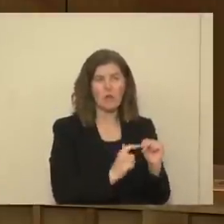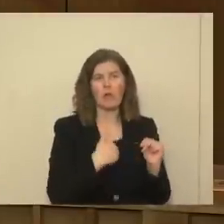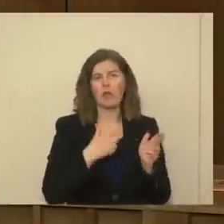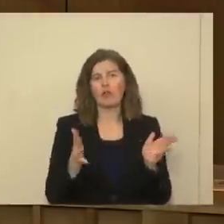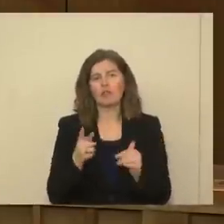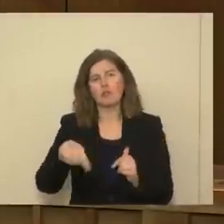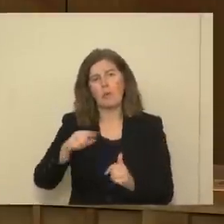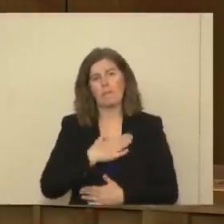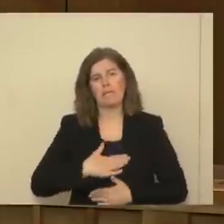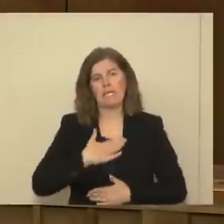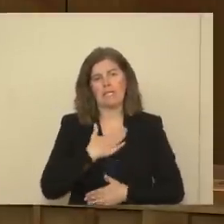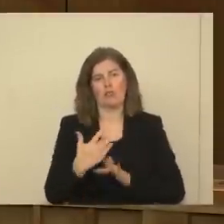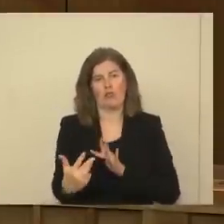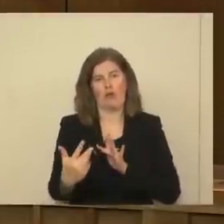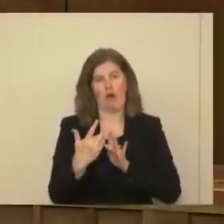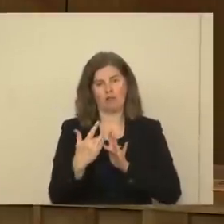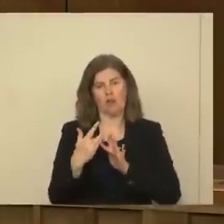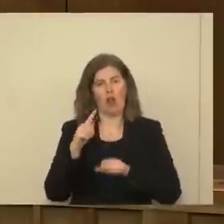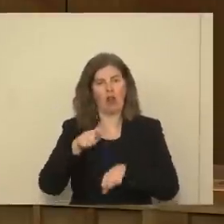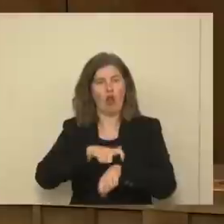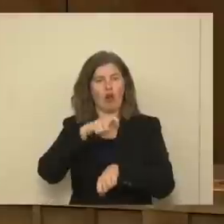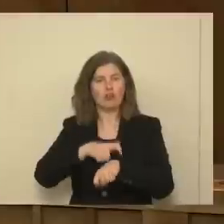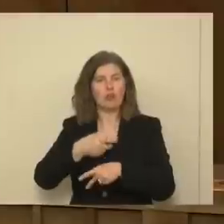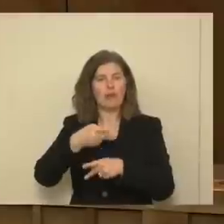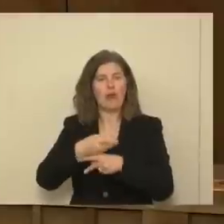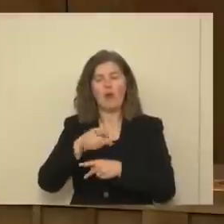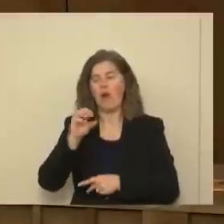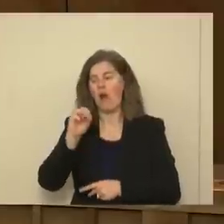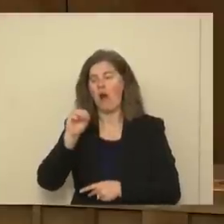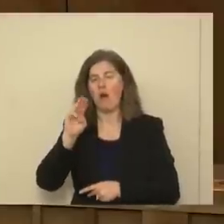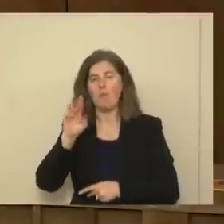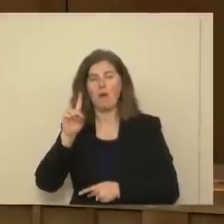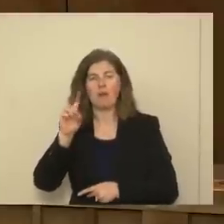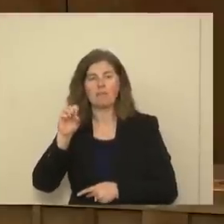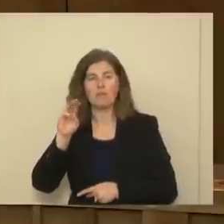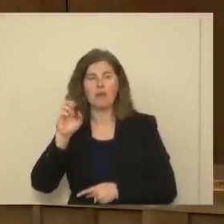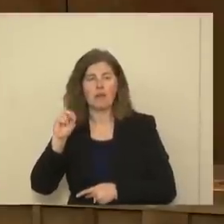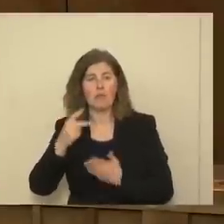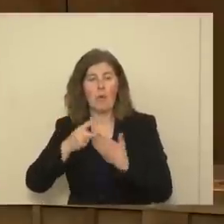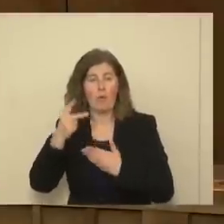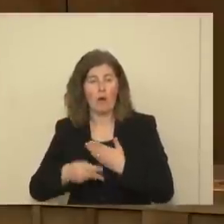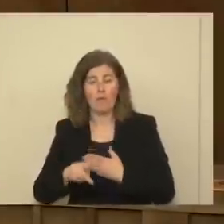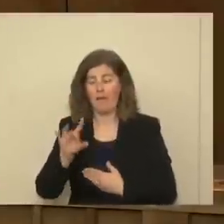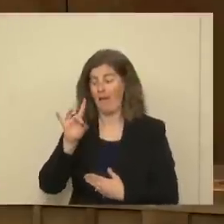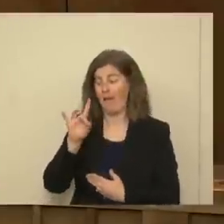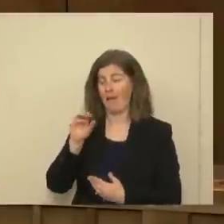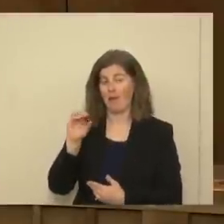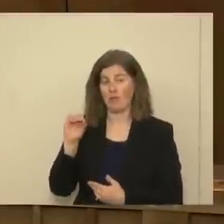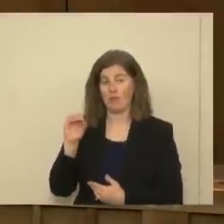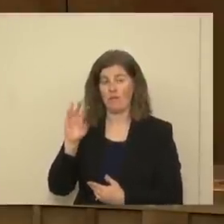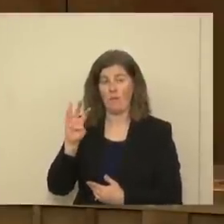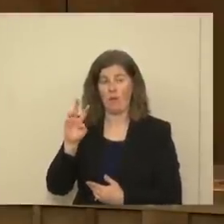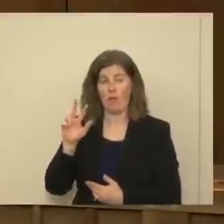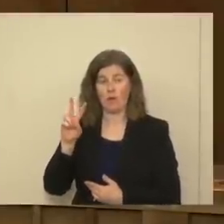encouraging you to contact the Long-Term Care Ombudsman Program at 1-800-432